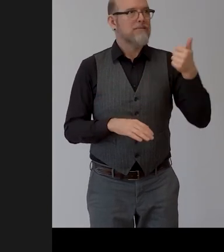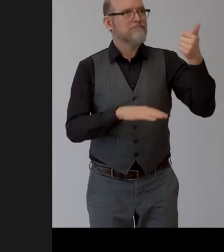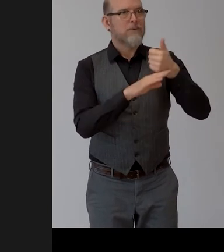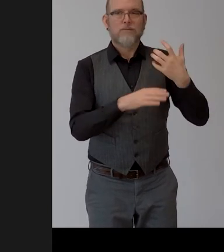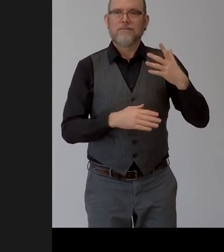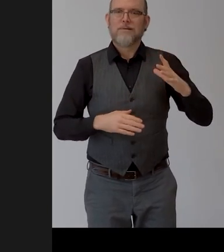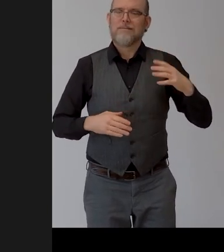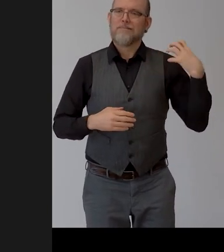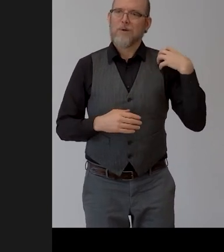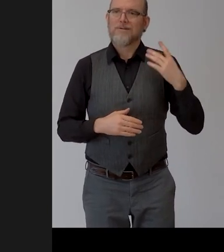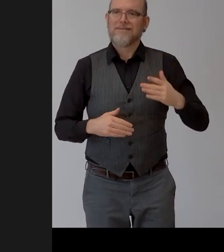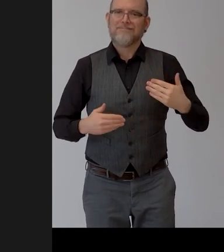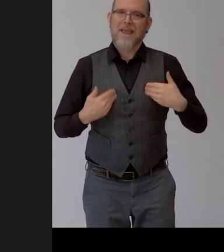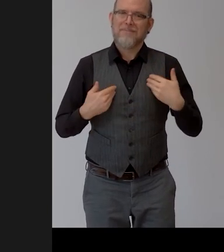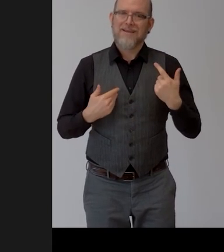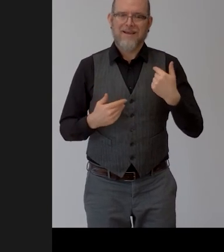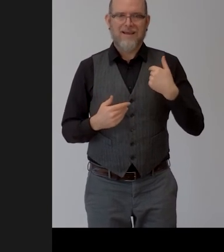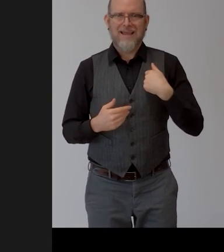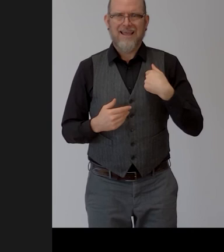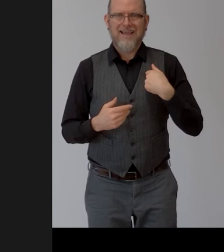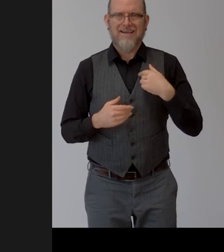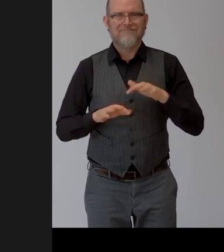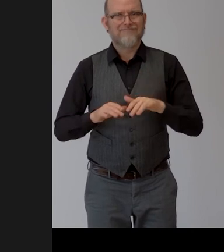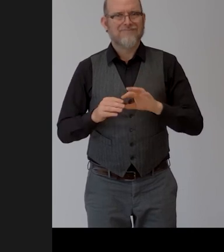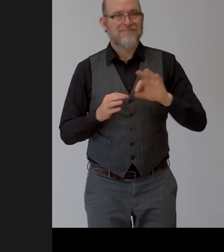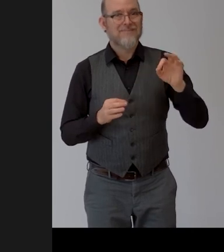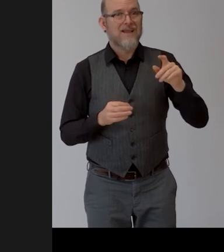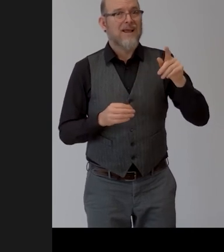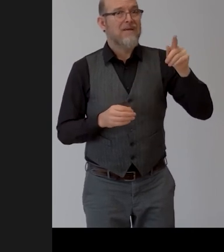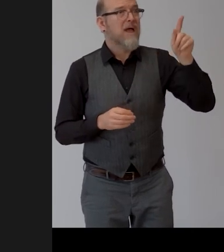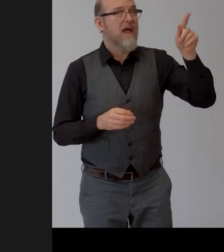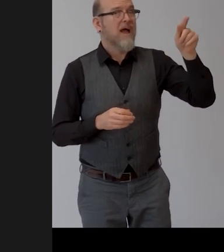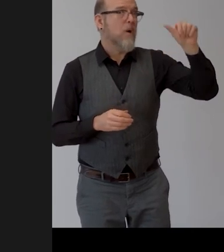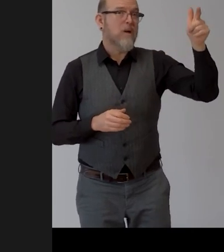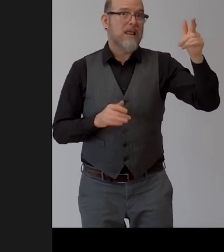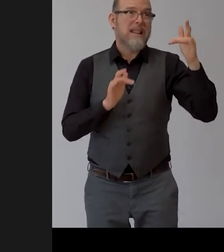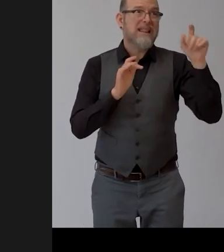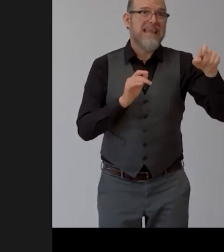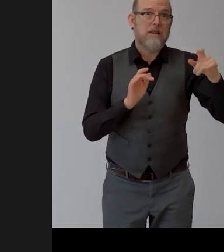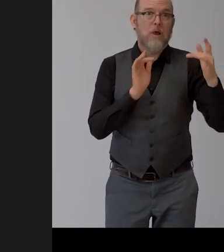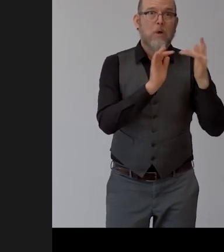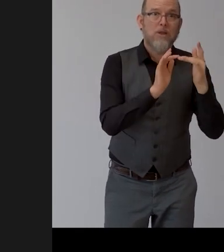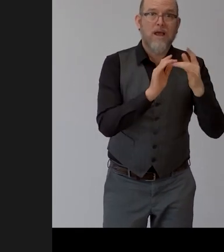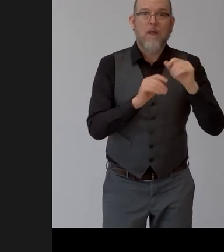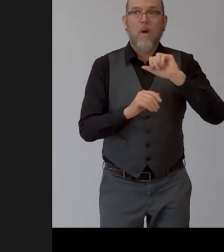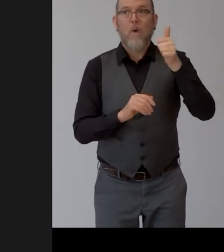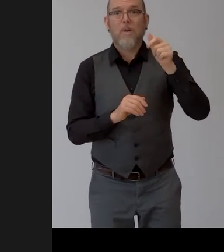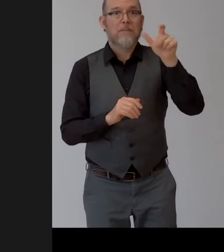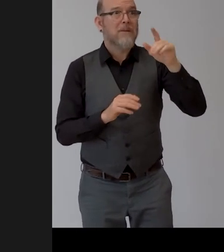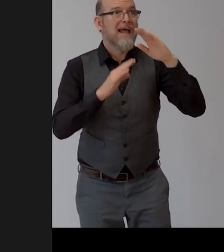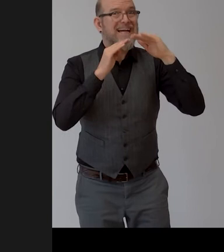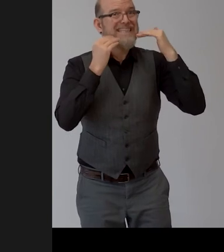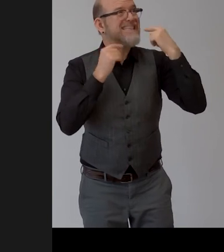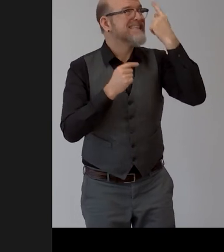like the corona at all i need people i need to see smiles so it makes me even more